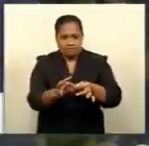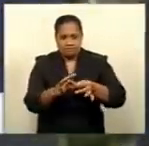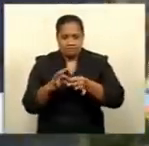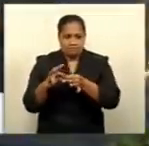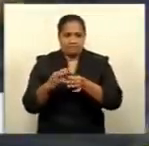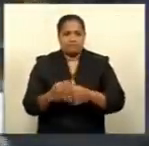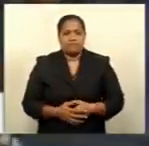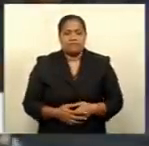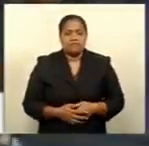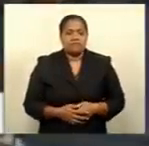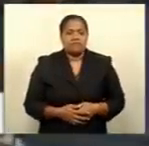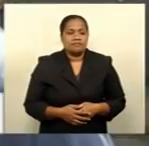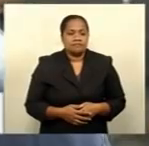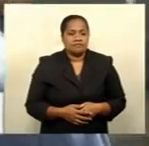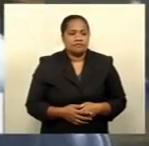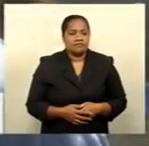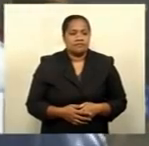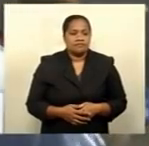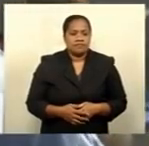by the pandemic.